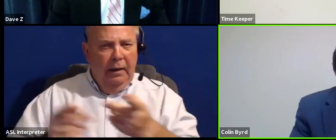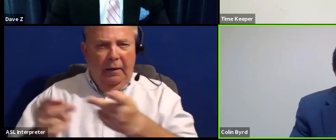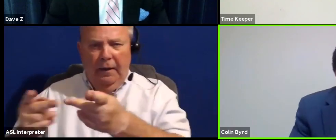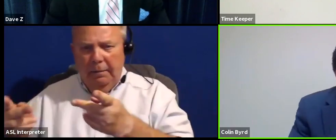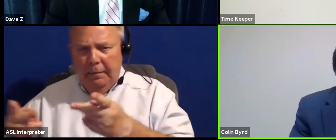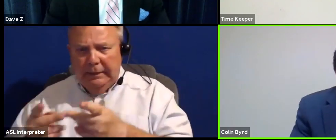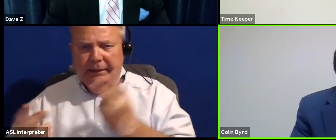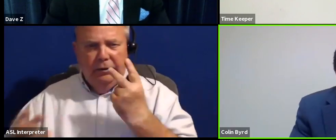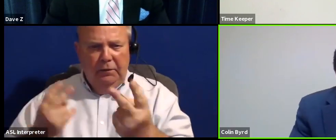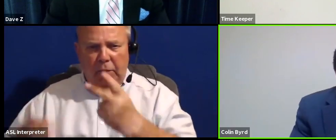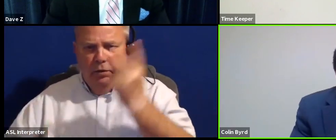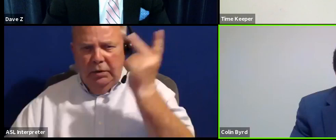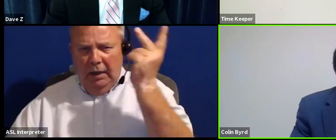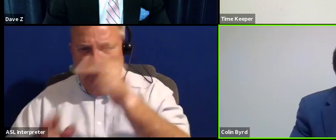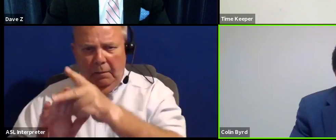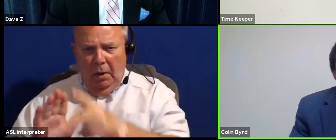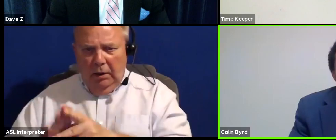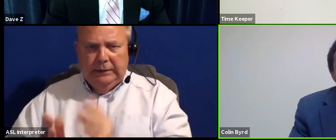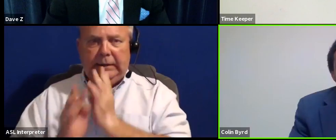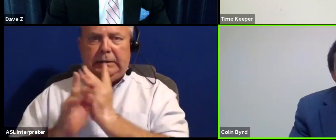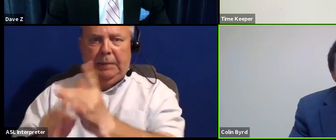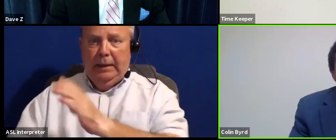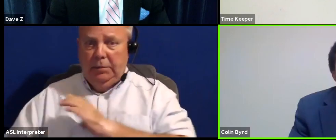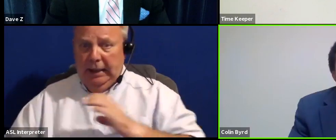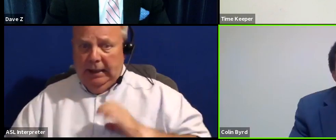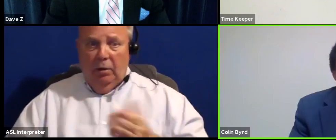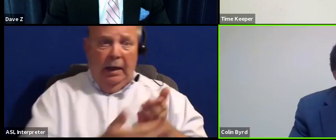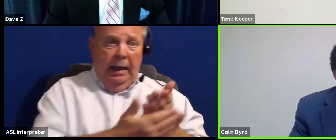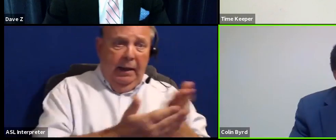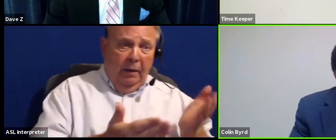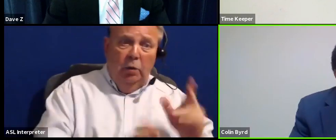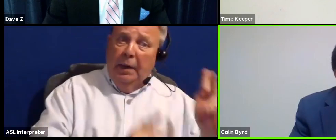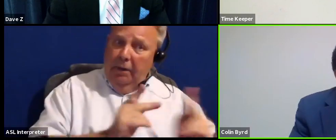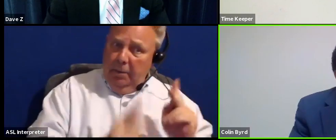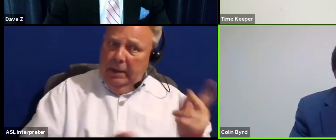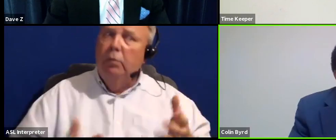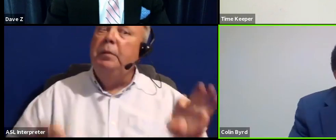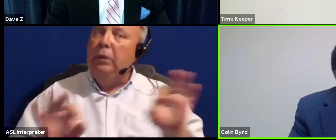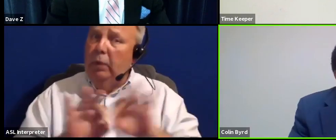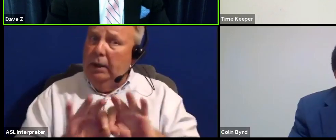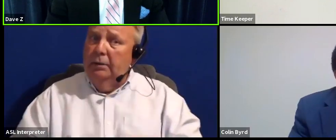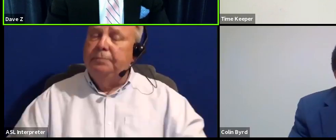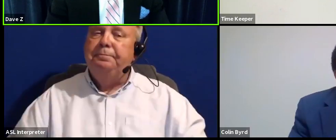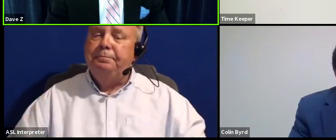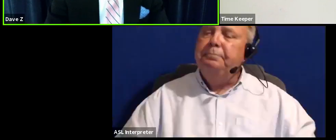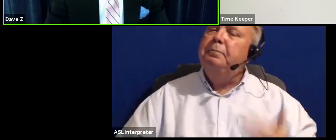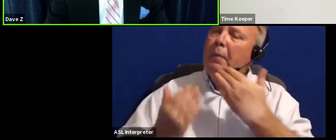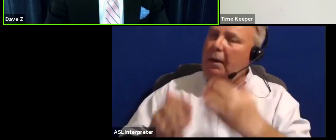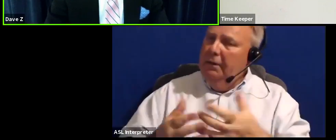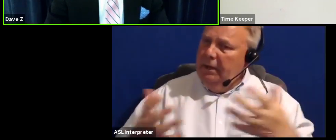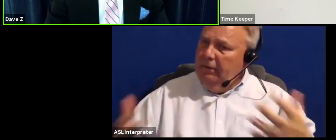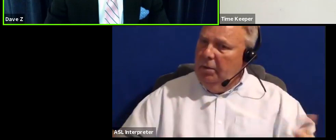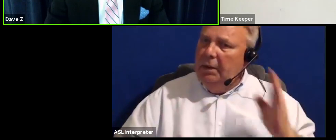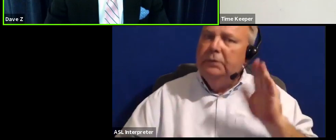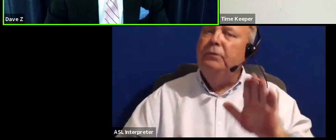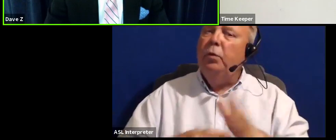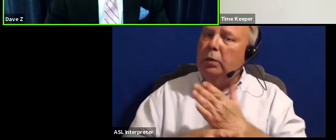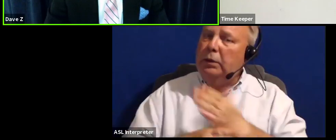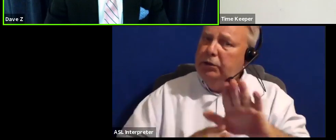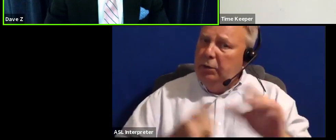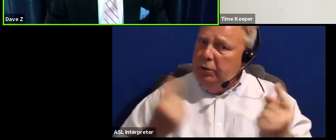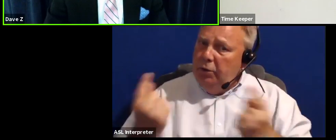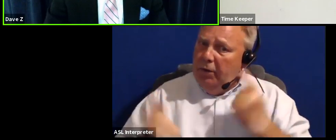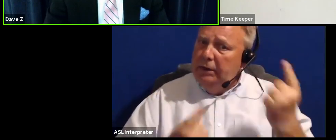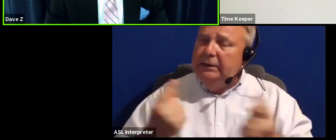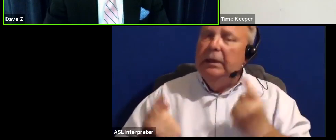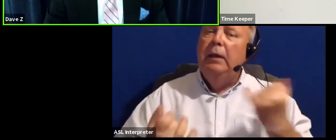views, and policies espoused by our council, and those desired by the people will be critical. Thank you very much, sir, for sharing your thoughts with us.